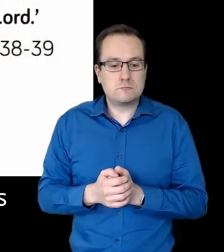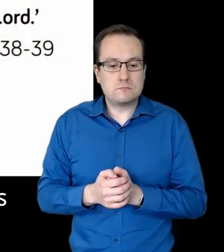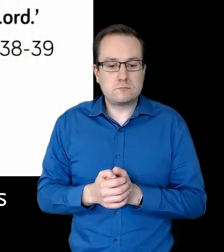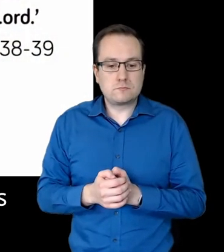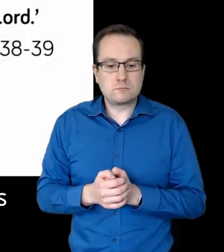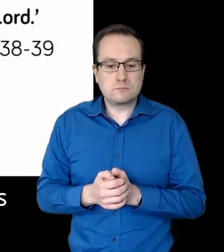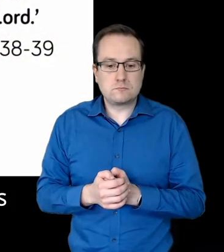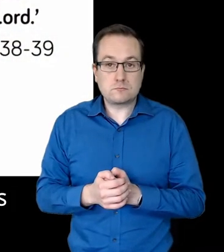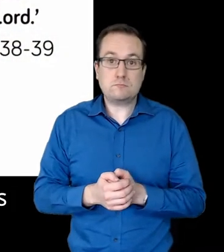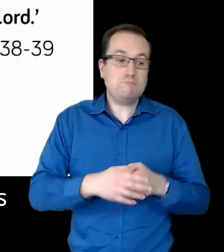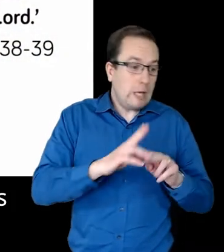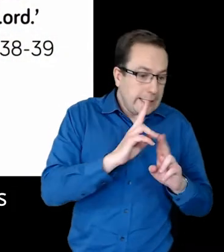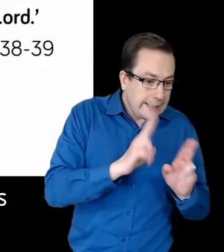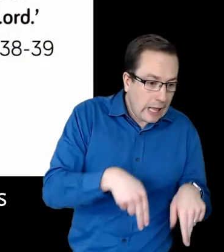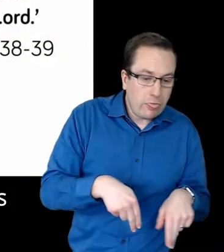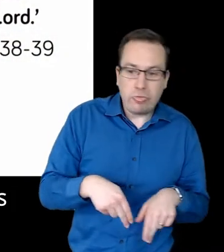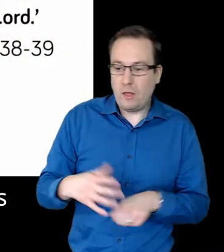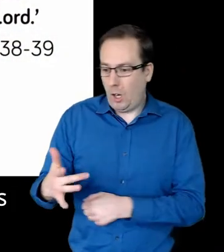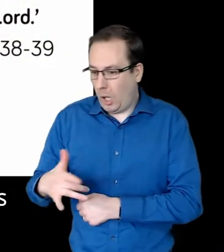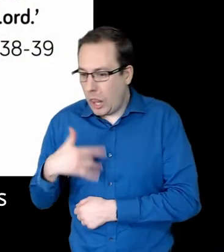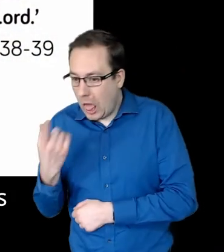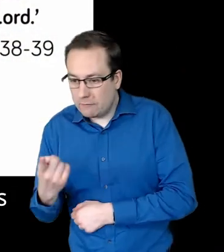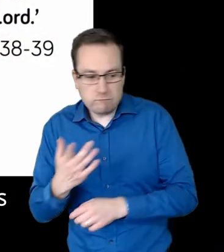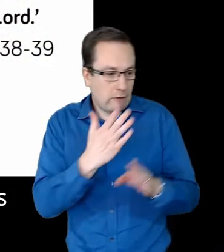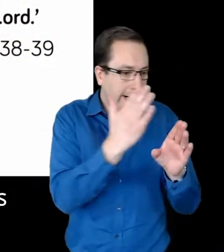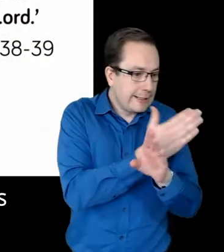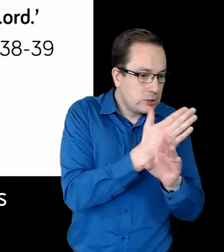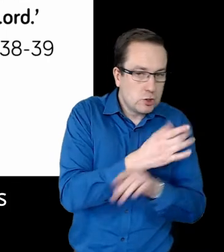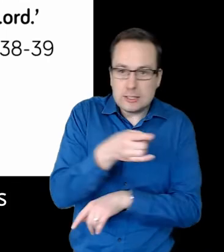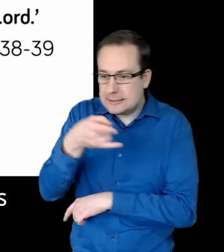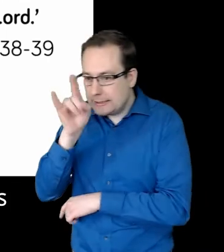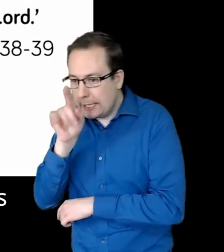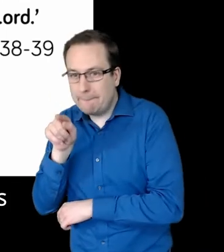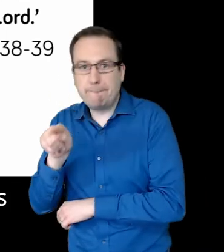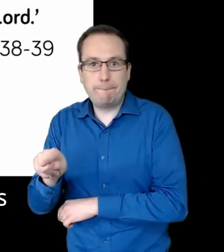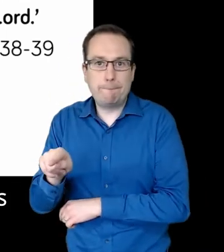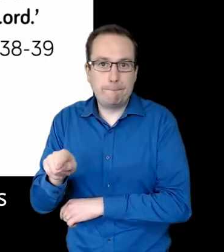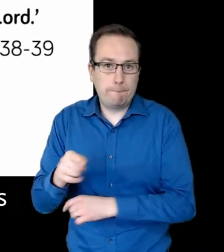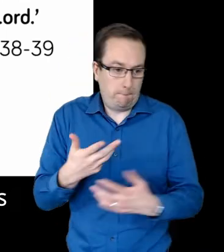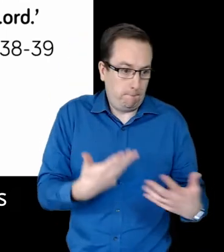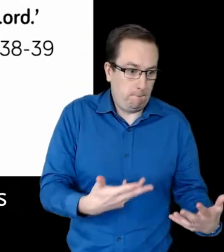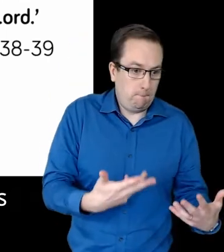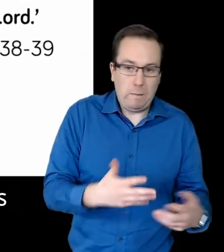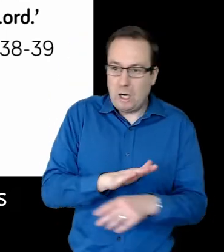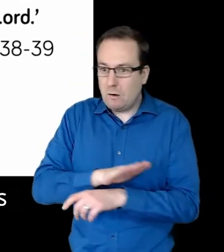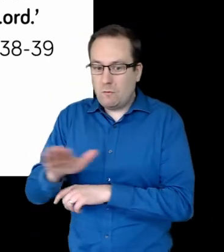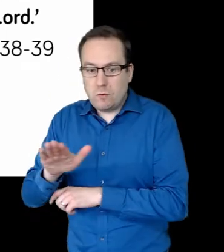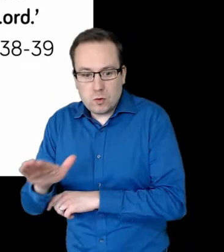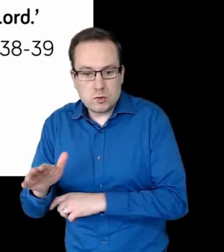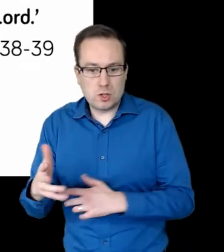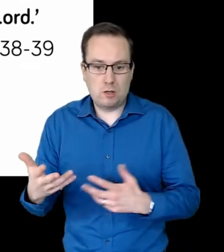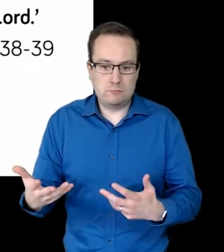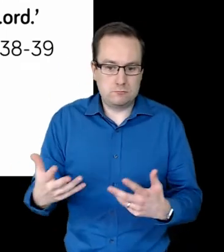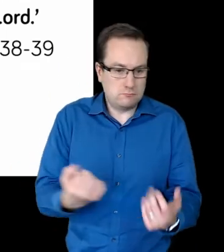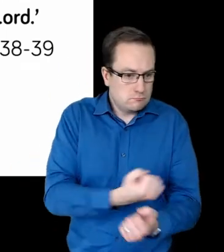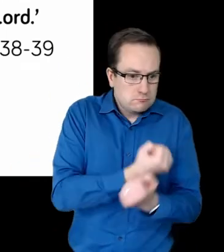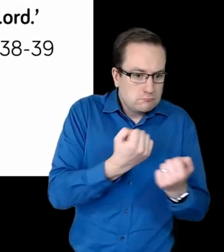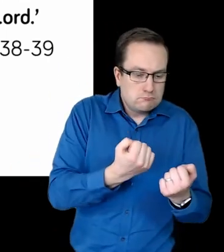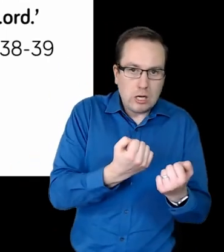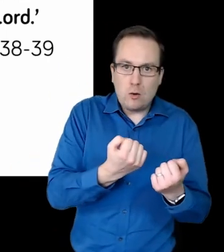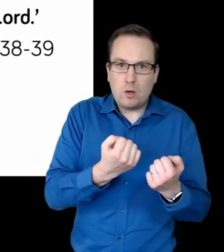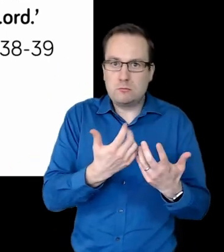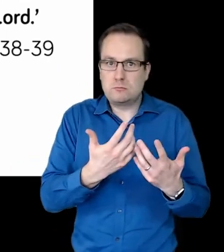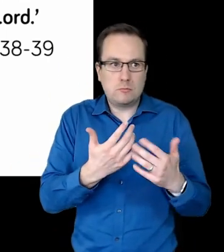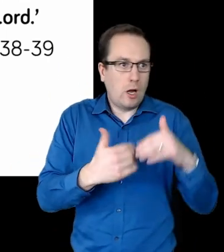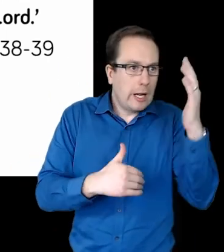Neither death nor life. Neither angels nor demons. Neither the present nor the future. Nor any powers. Neither